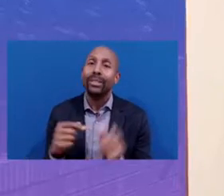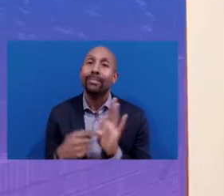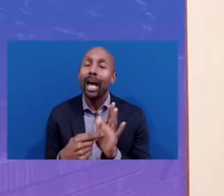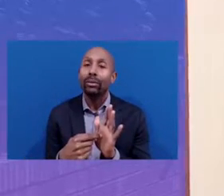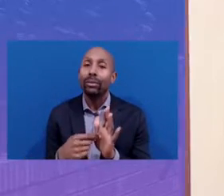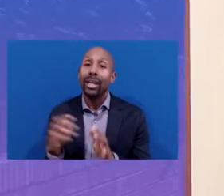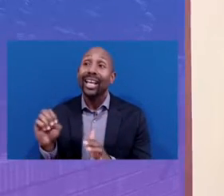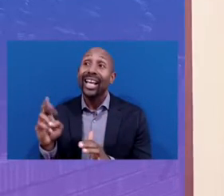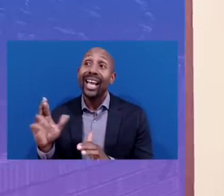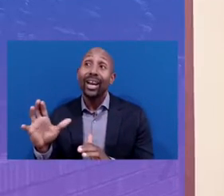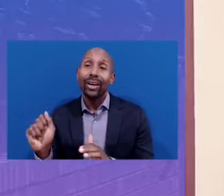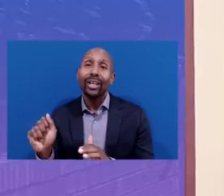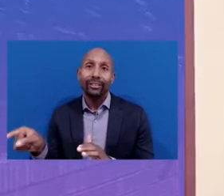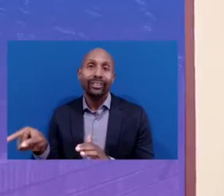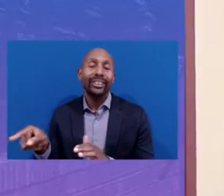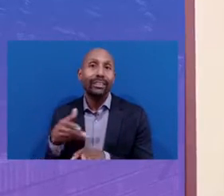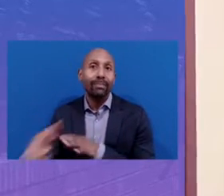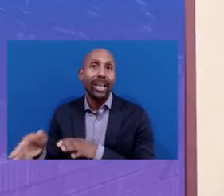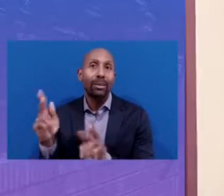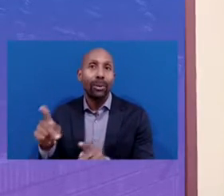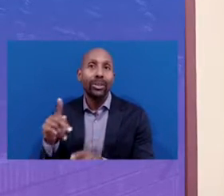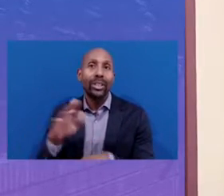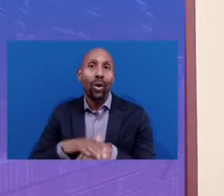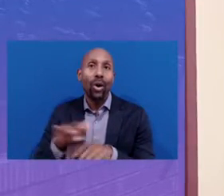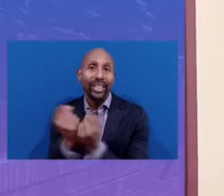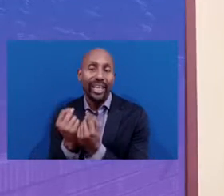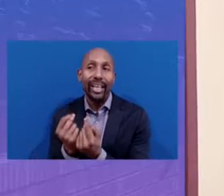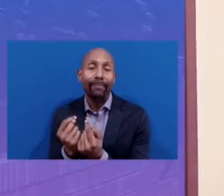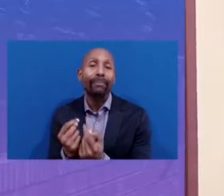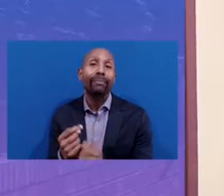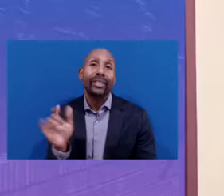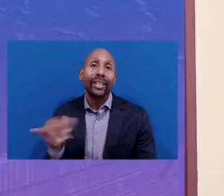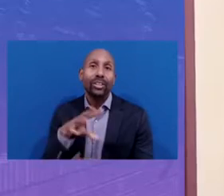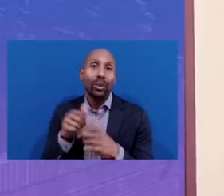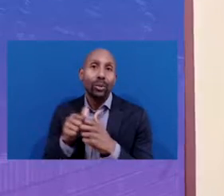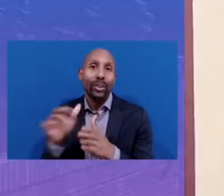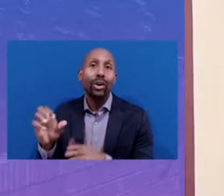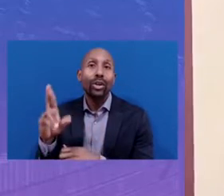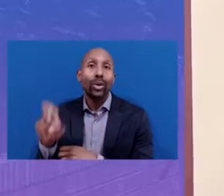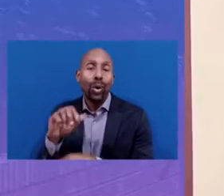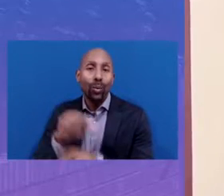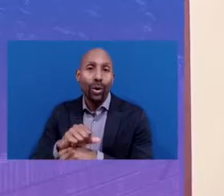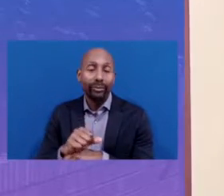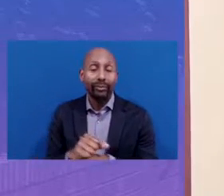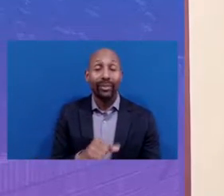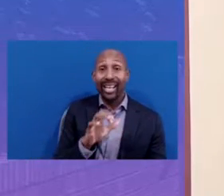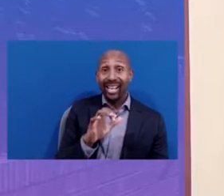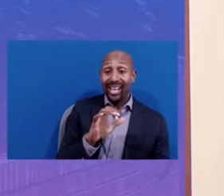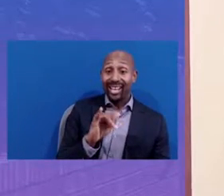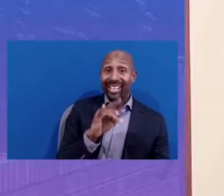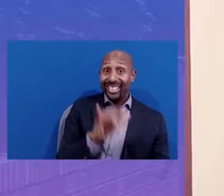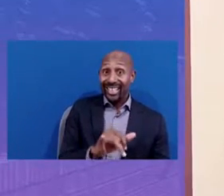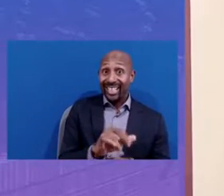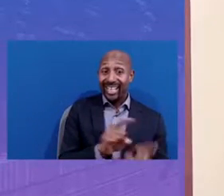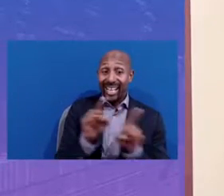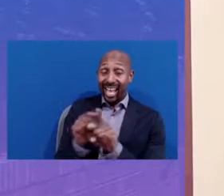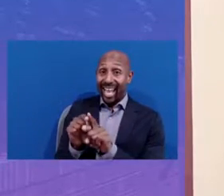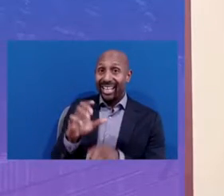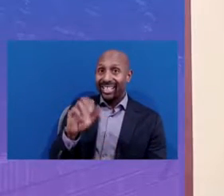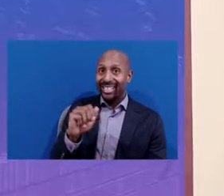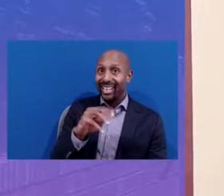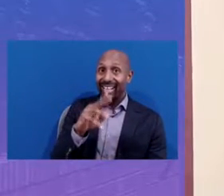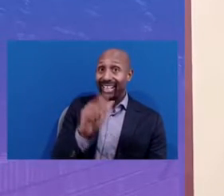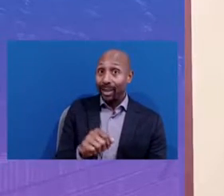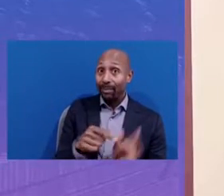as part of her core work. And our city-as-campus model really is about community-place